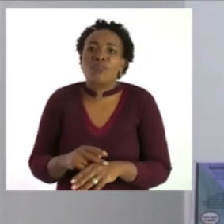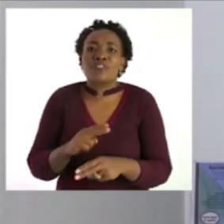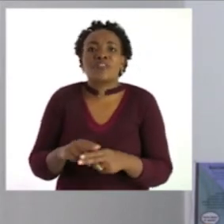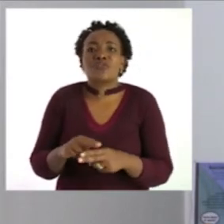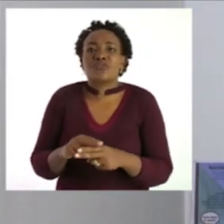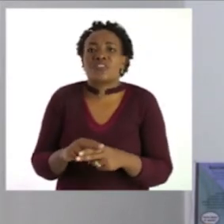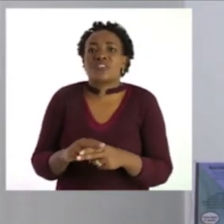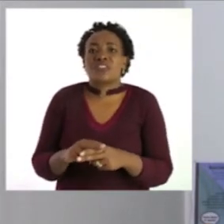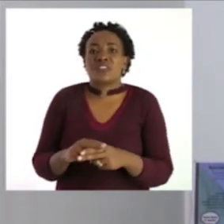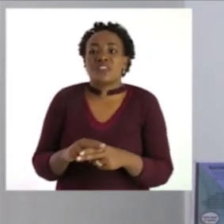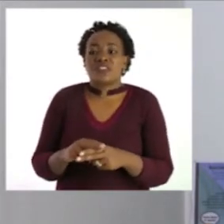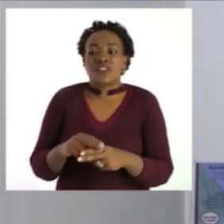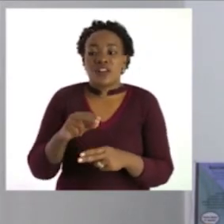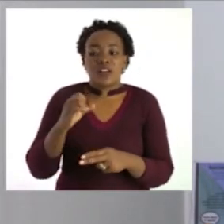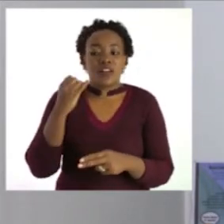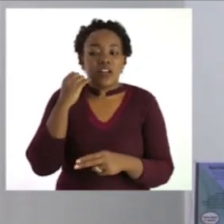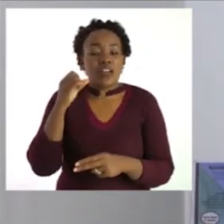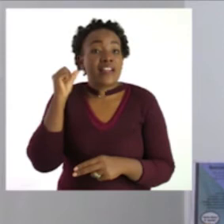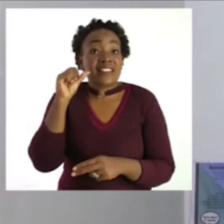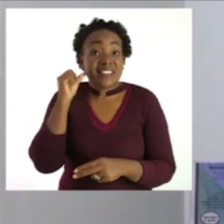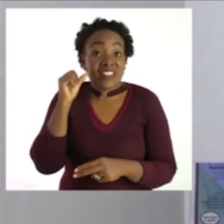commonly used words